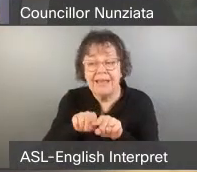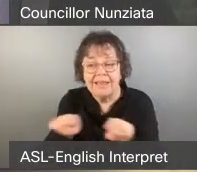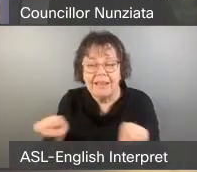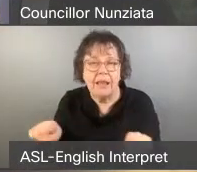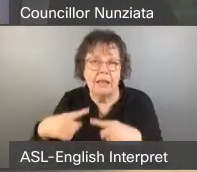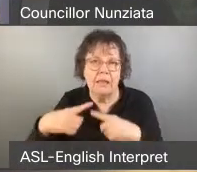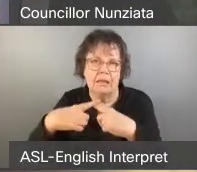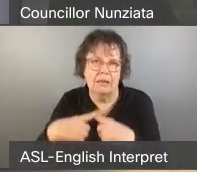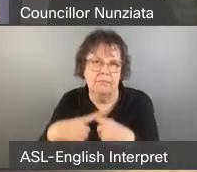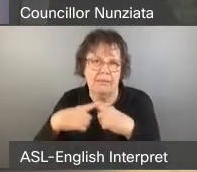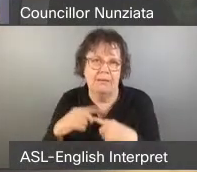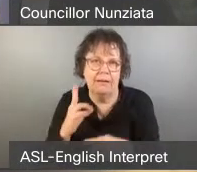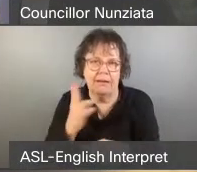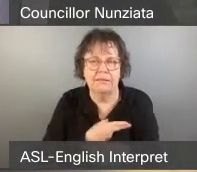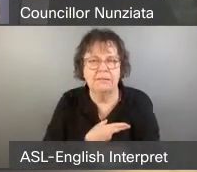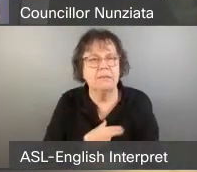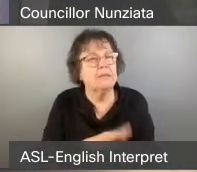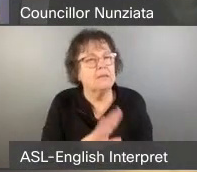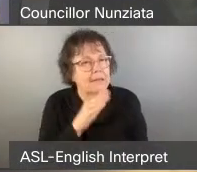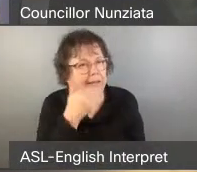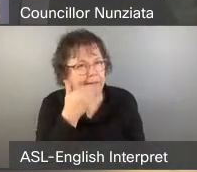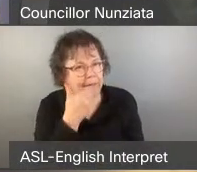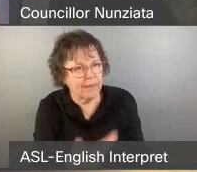Thank you very much for your deputation.